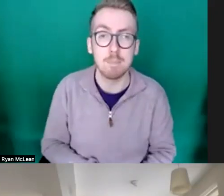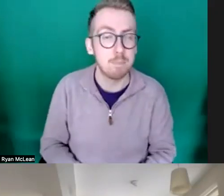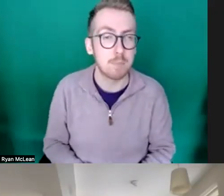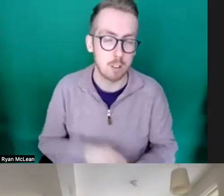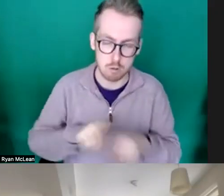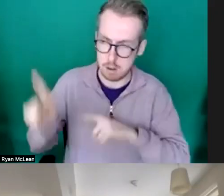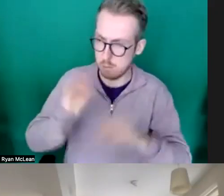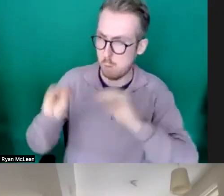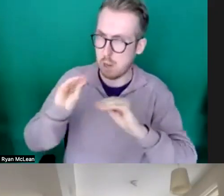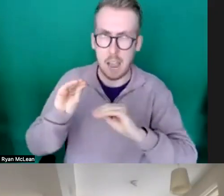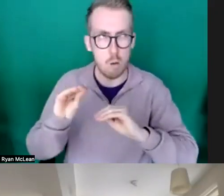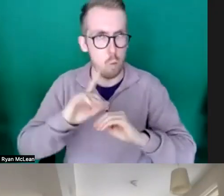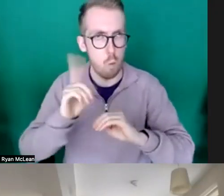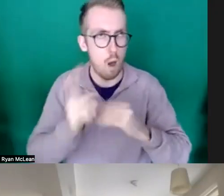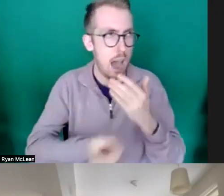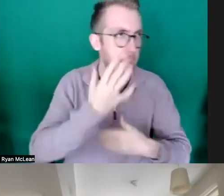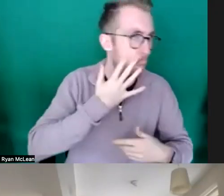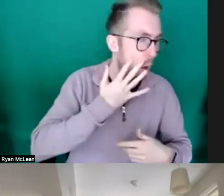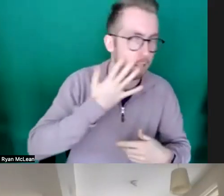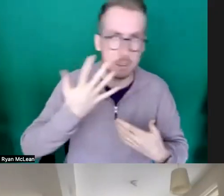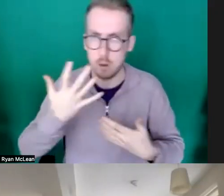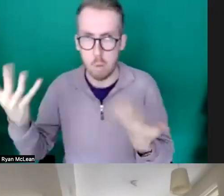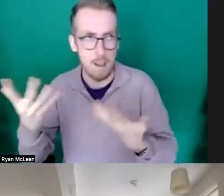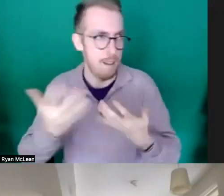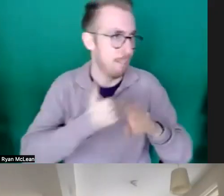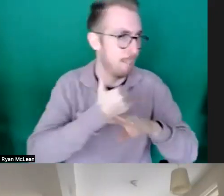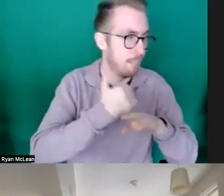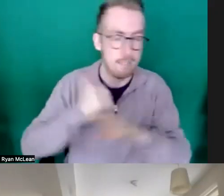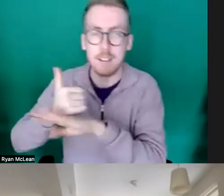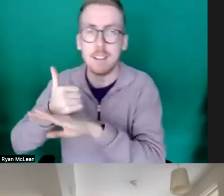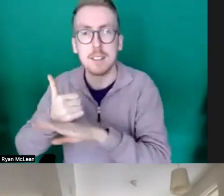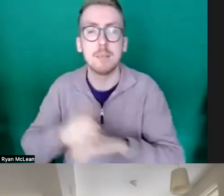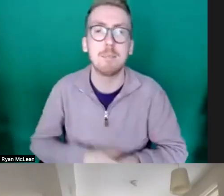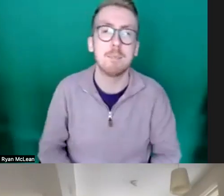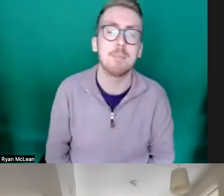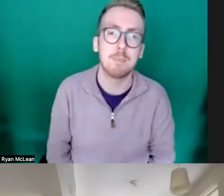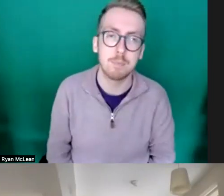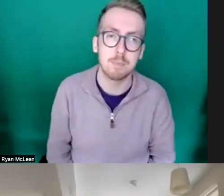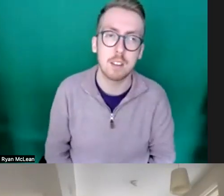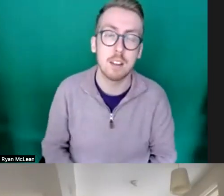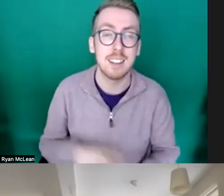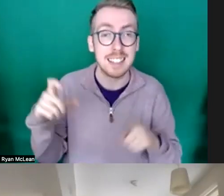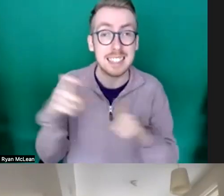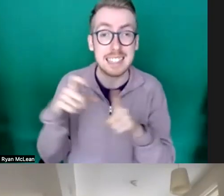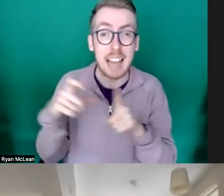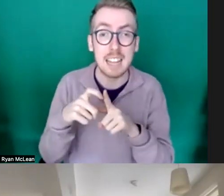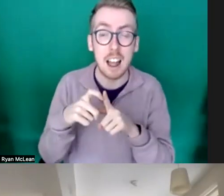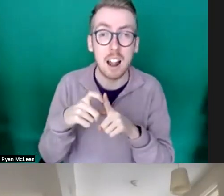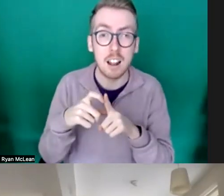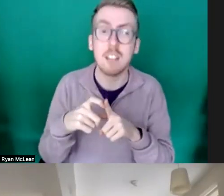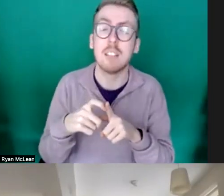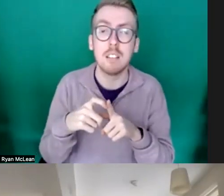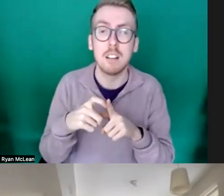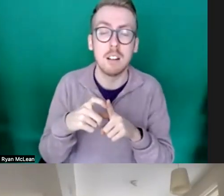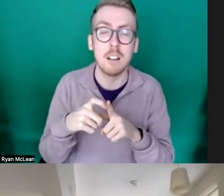out what events are out there and when they kind of tend to take place throughout the year as well um and uh danielle if you're able to maybe kind of call